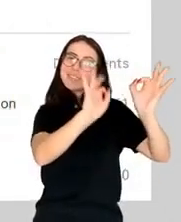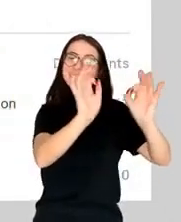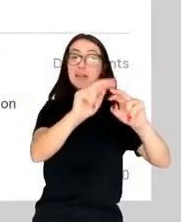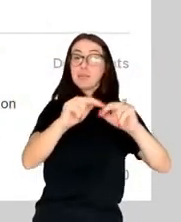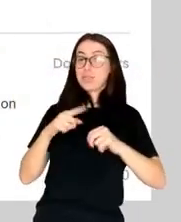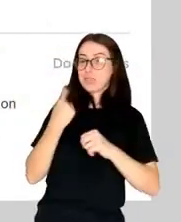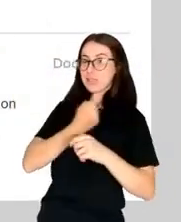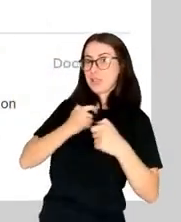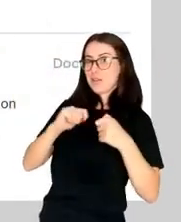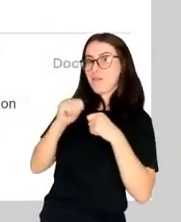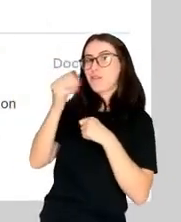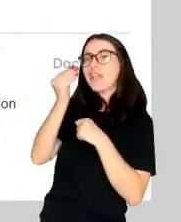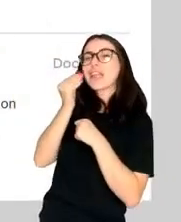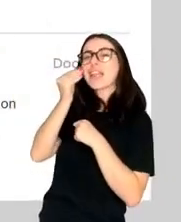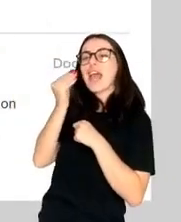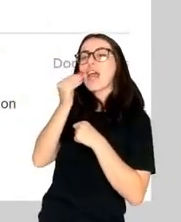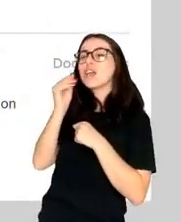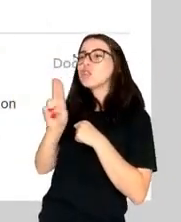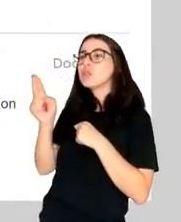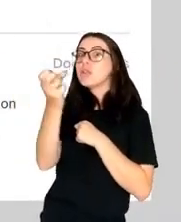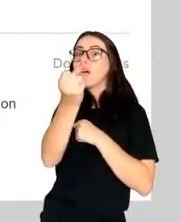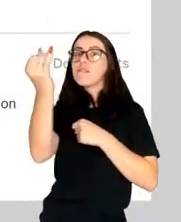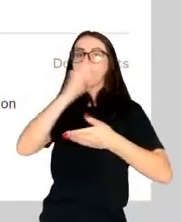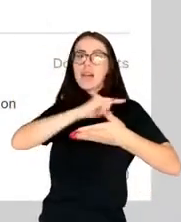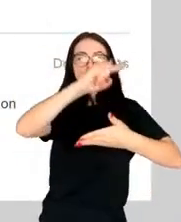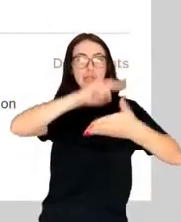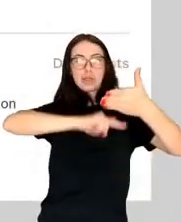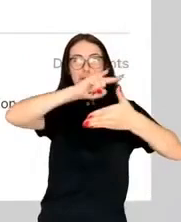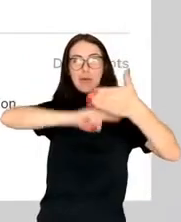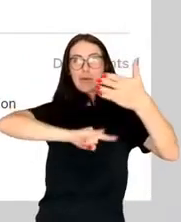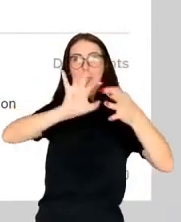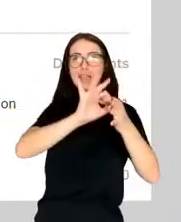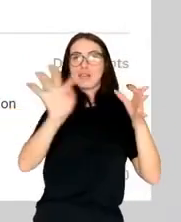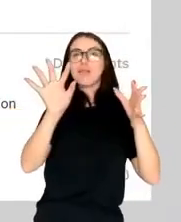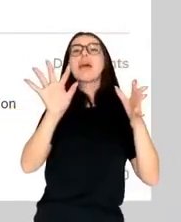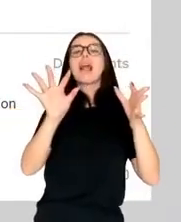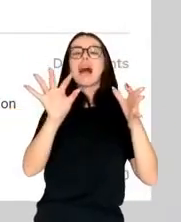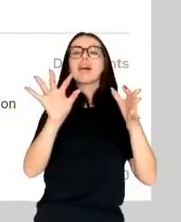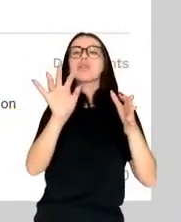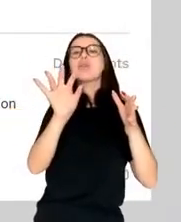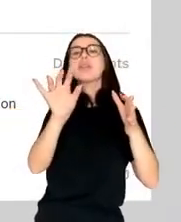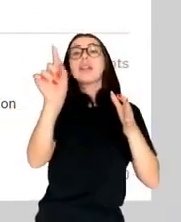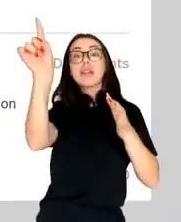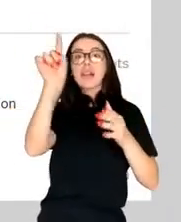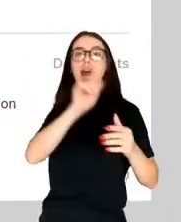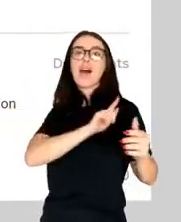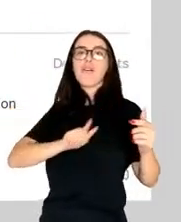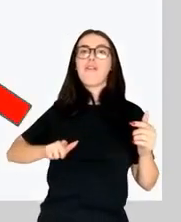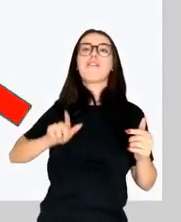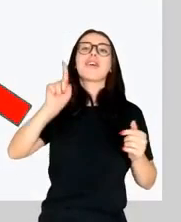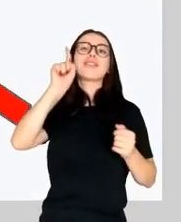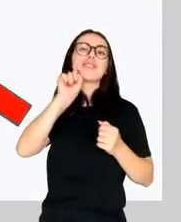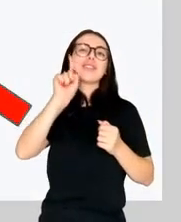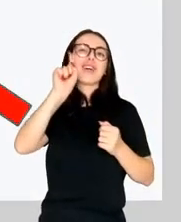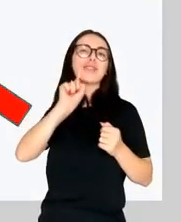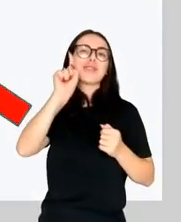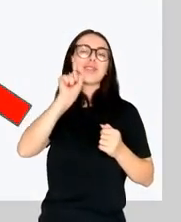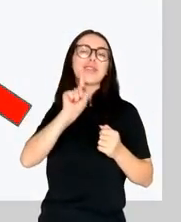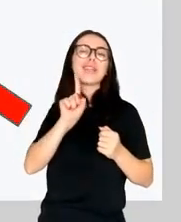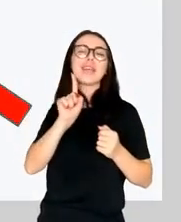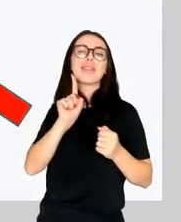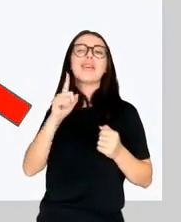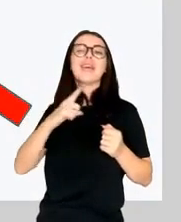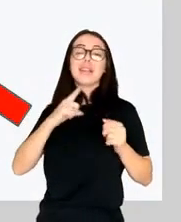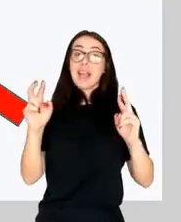that had been released by the US government related to the assassination of President John F. Kennedy. The power of the